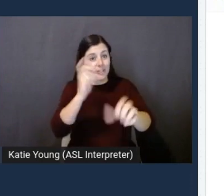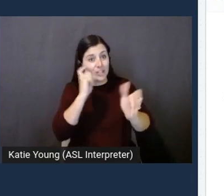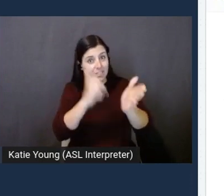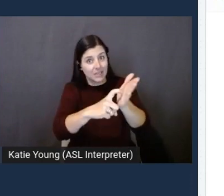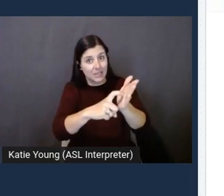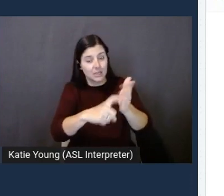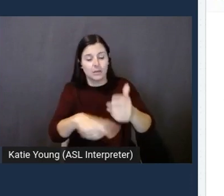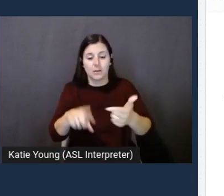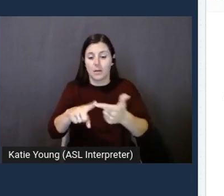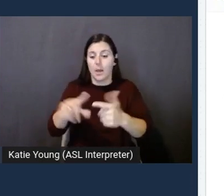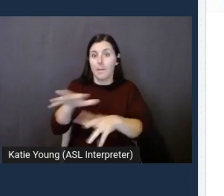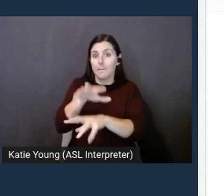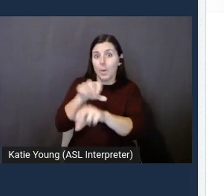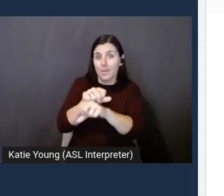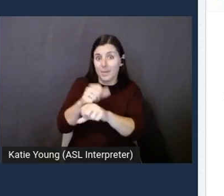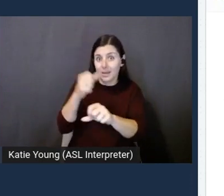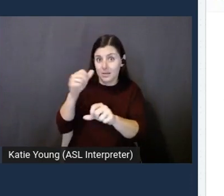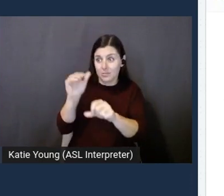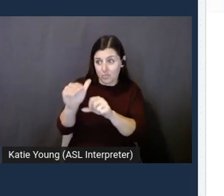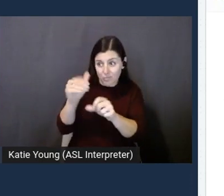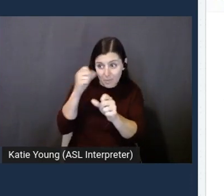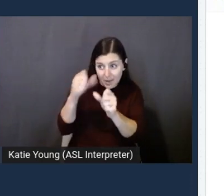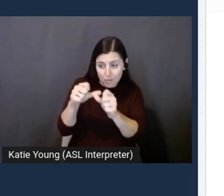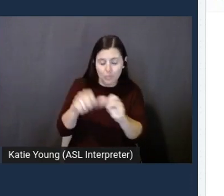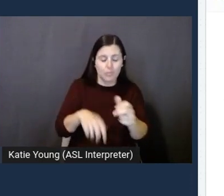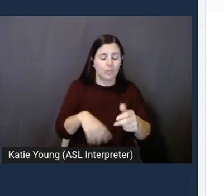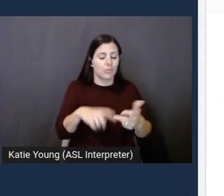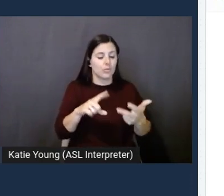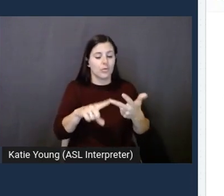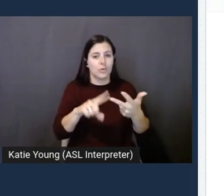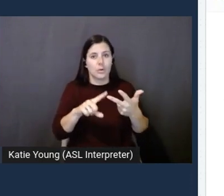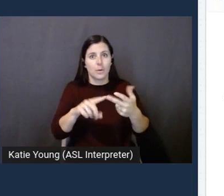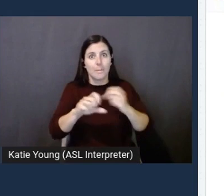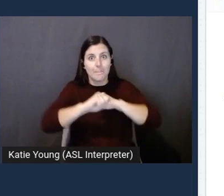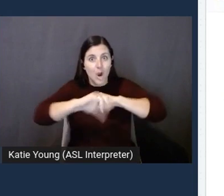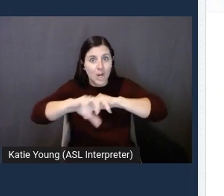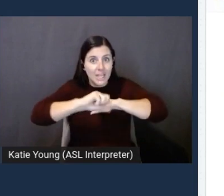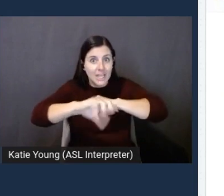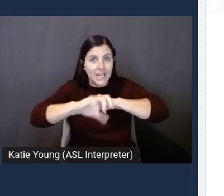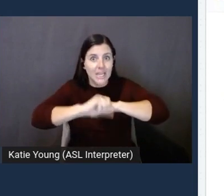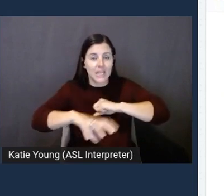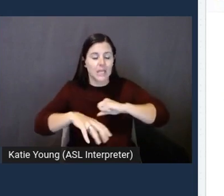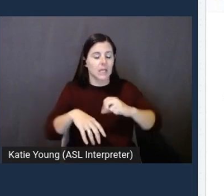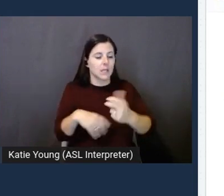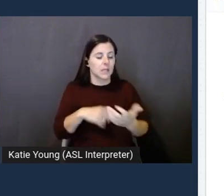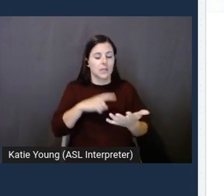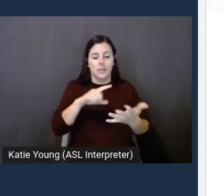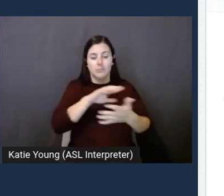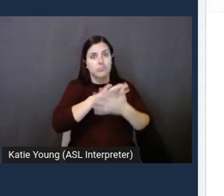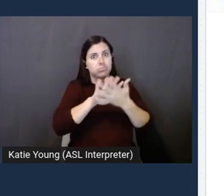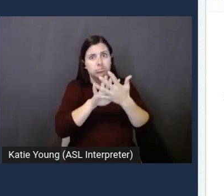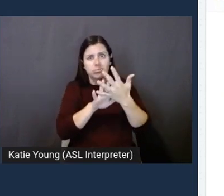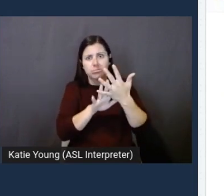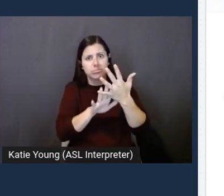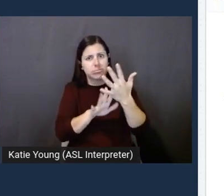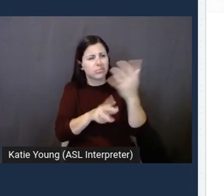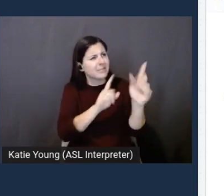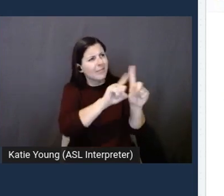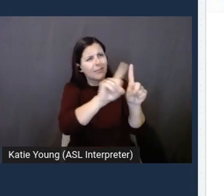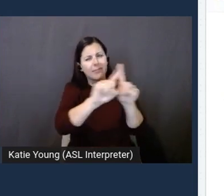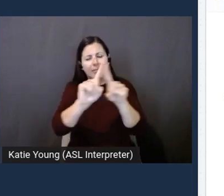appointment reminders, reservation reminders. There's marketing campaigns. So, there's just a lot of